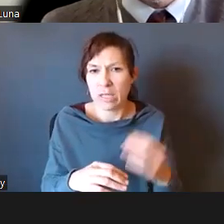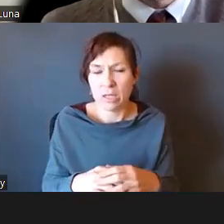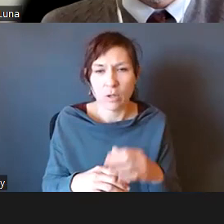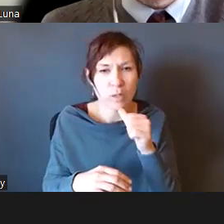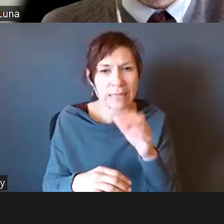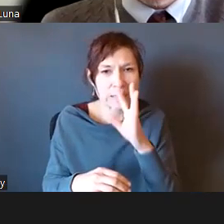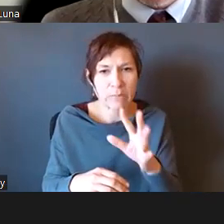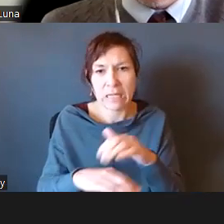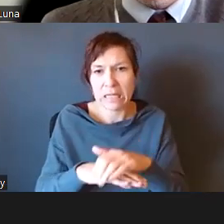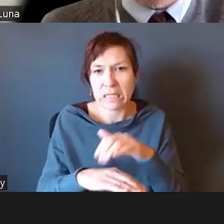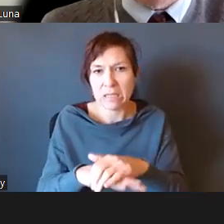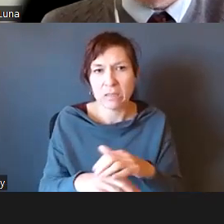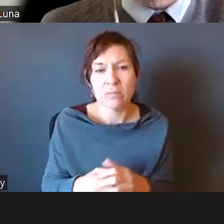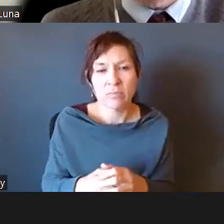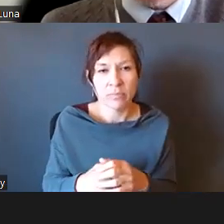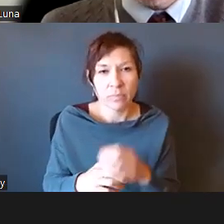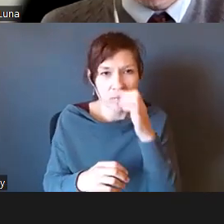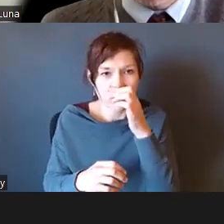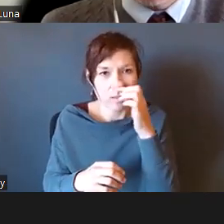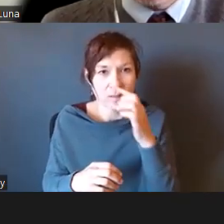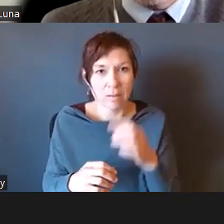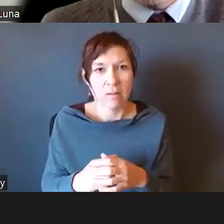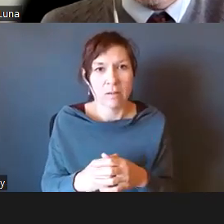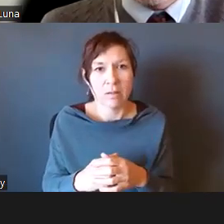decennial senses they might have been younger age.